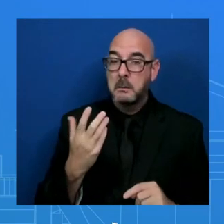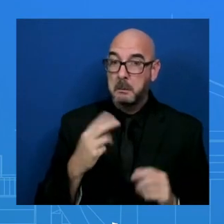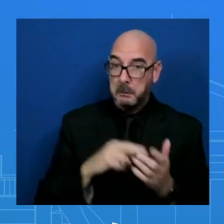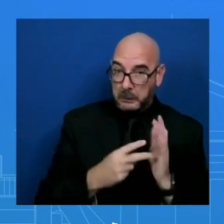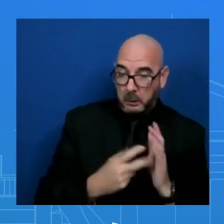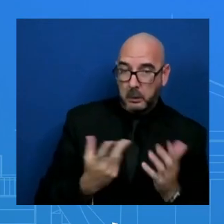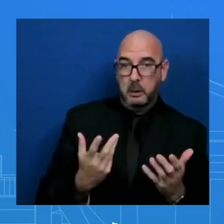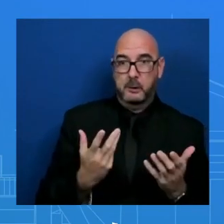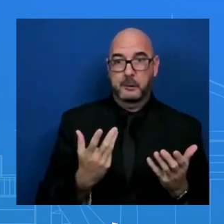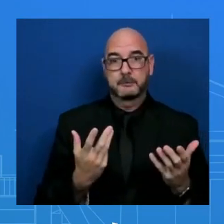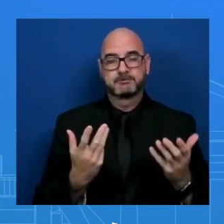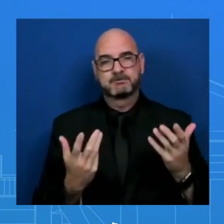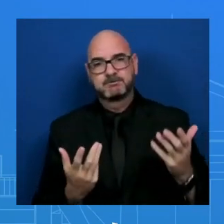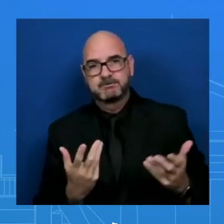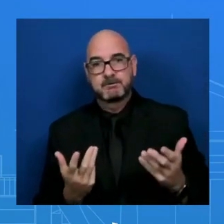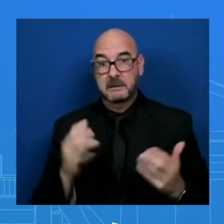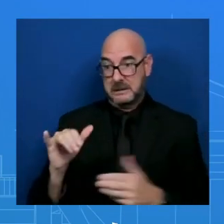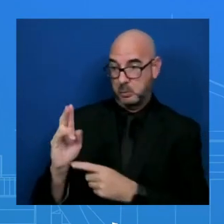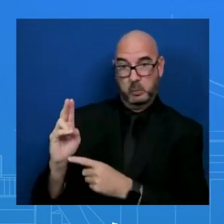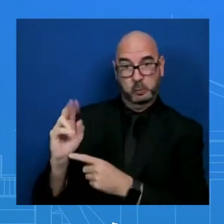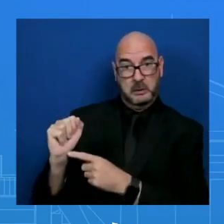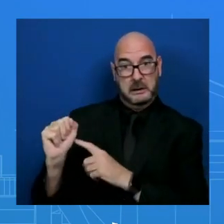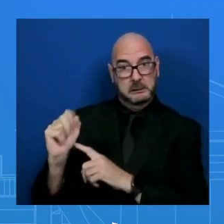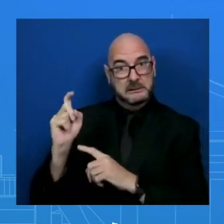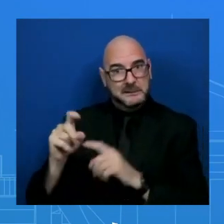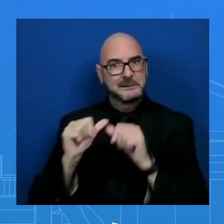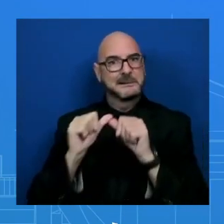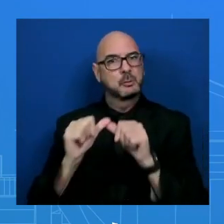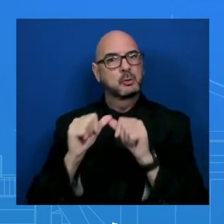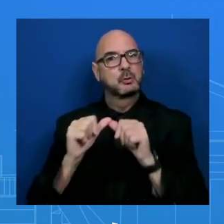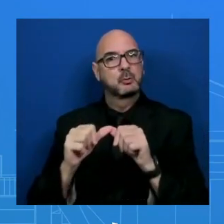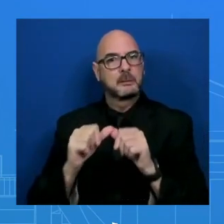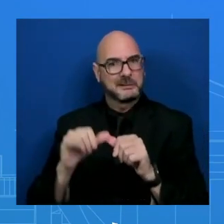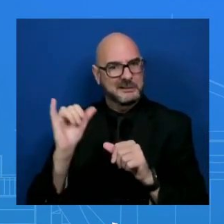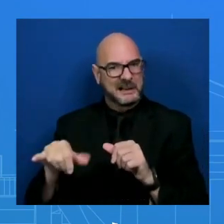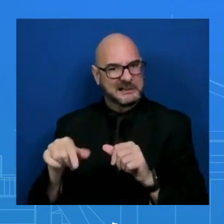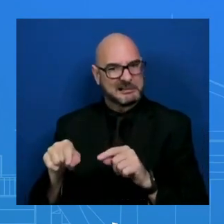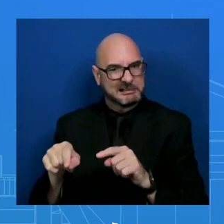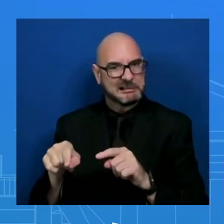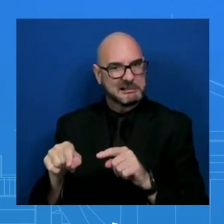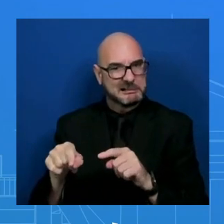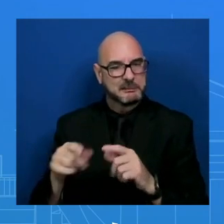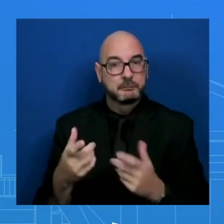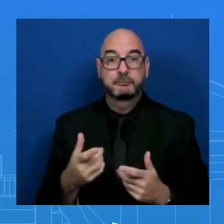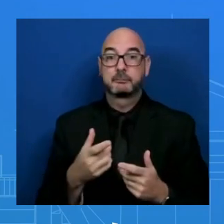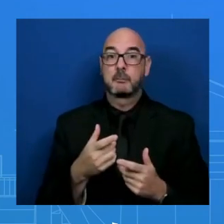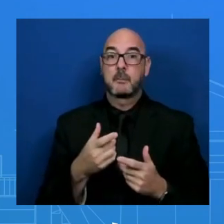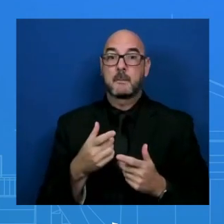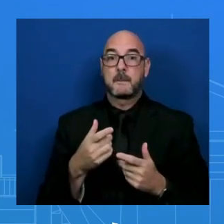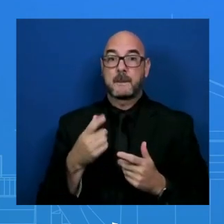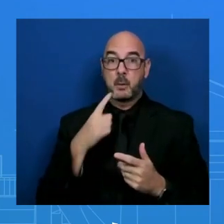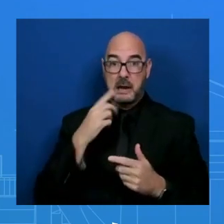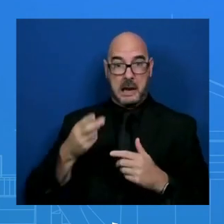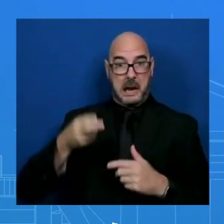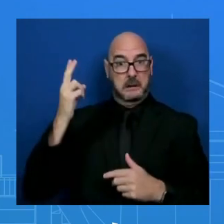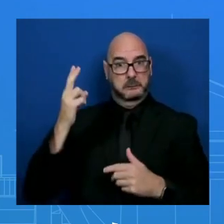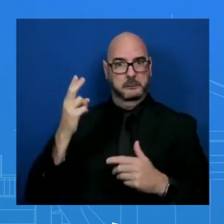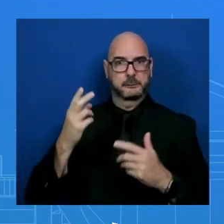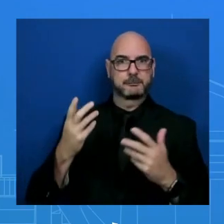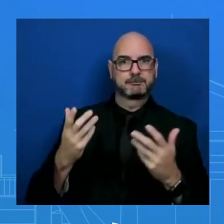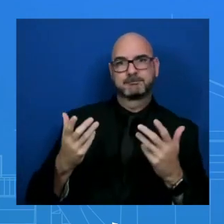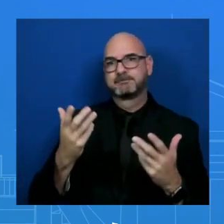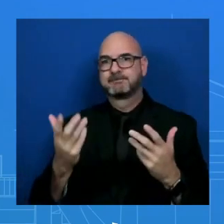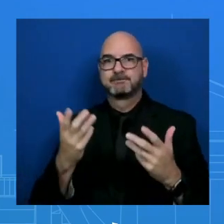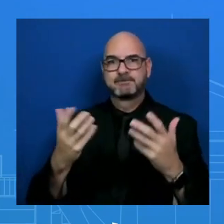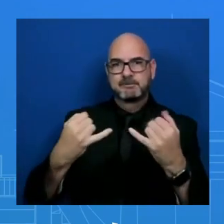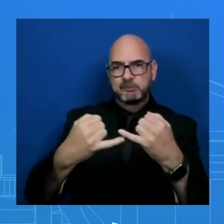States should continue on its course of a small yard, high-fence set of technology restrictions focused narrowly on national